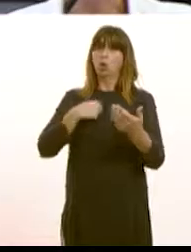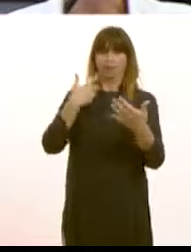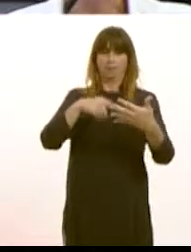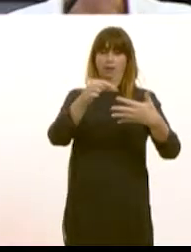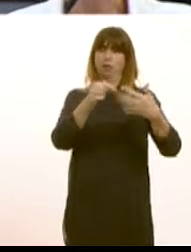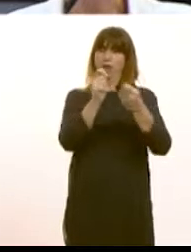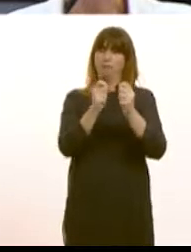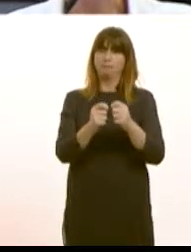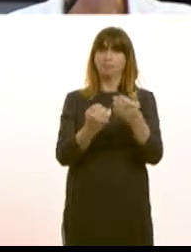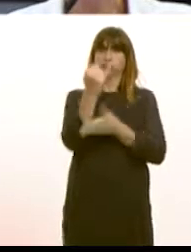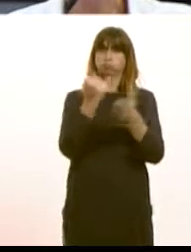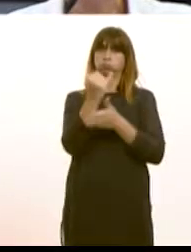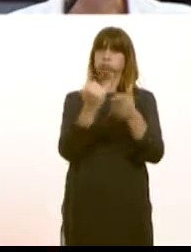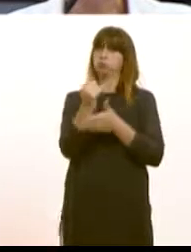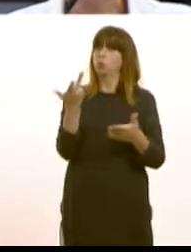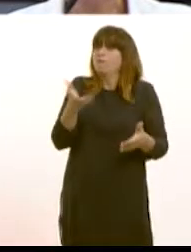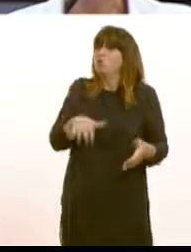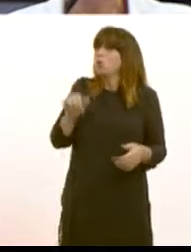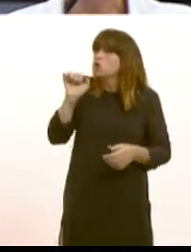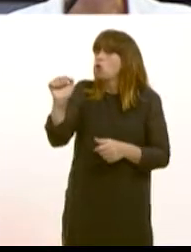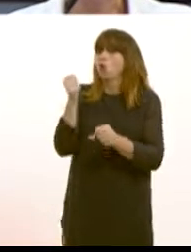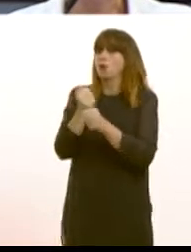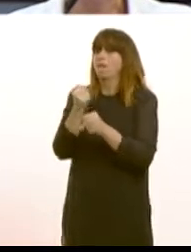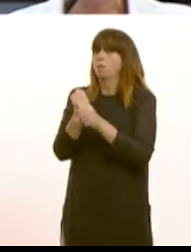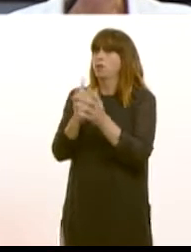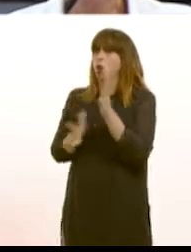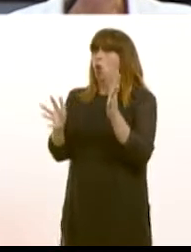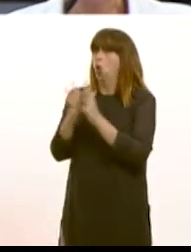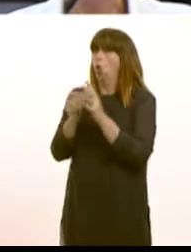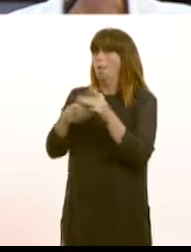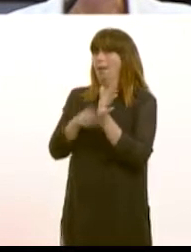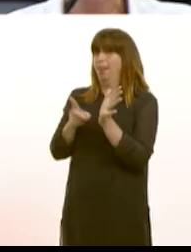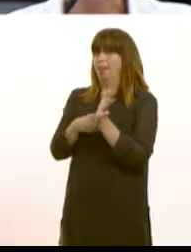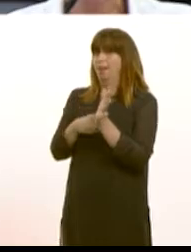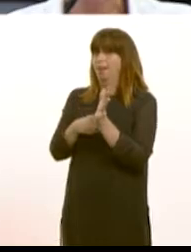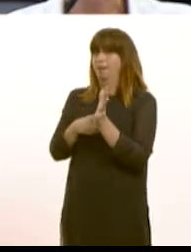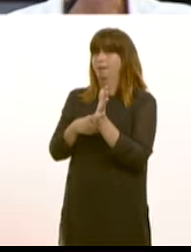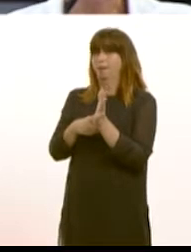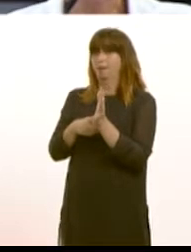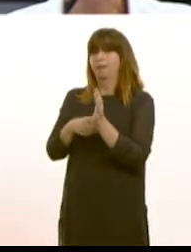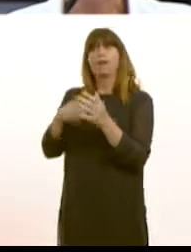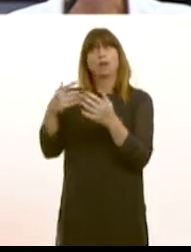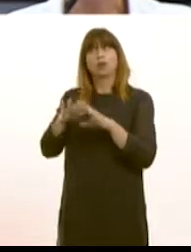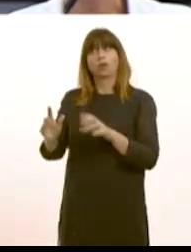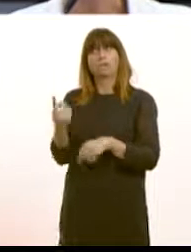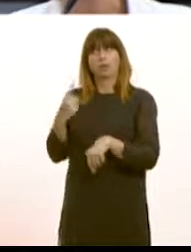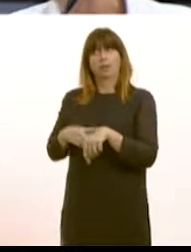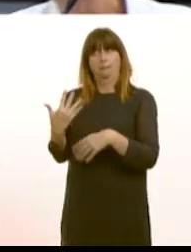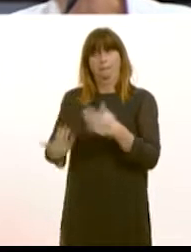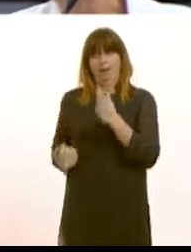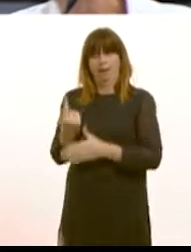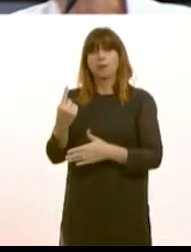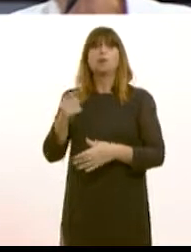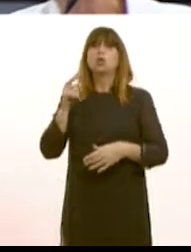was from your very own Government and Laws in Wales Bill and that's not the first time that it's happened. When they